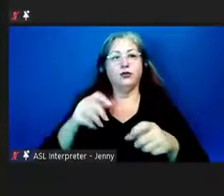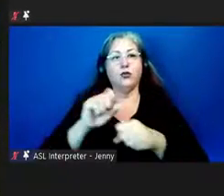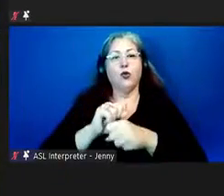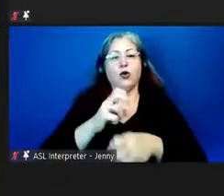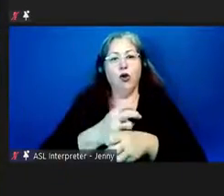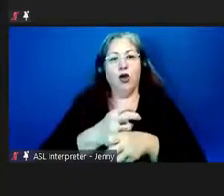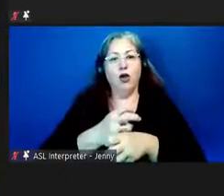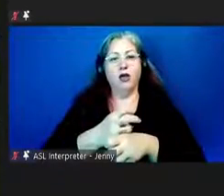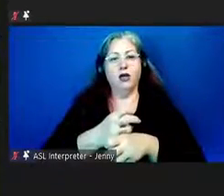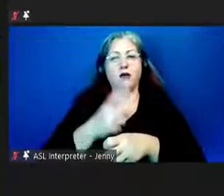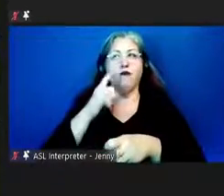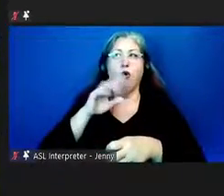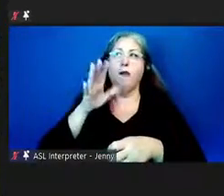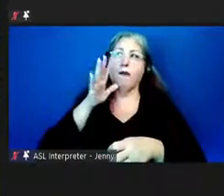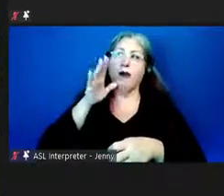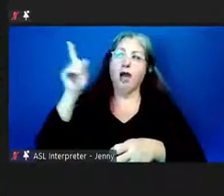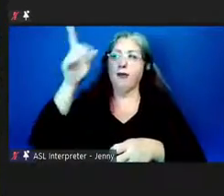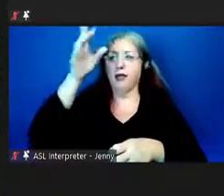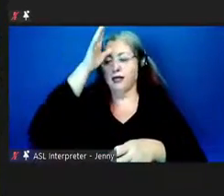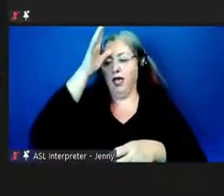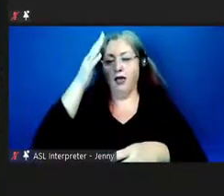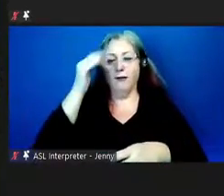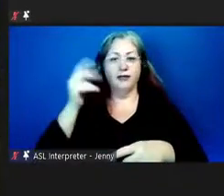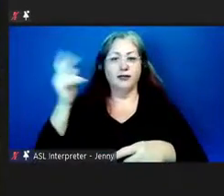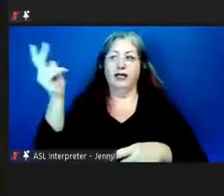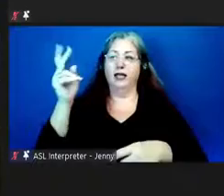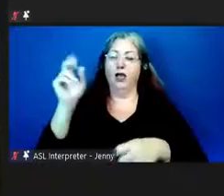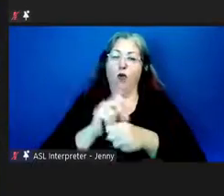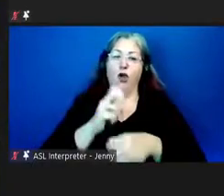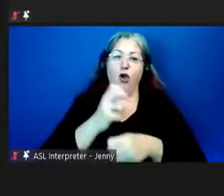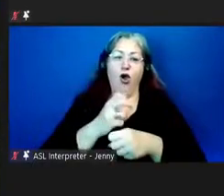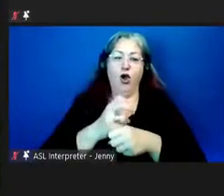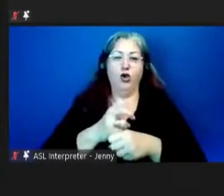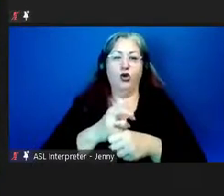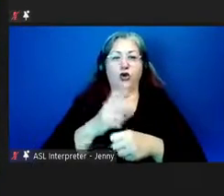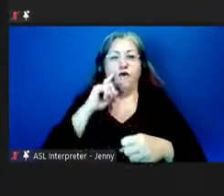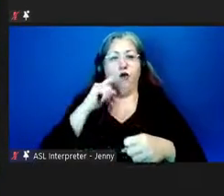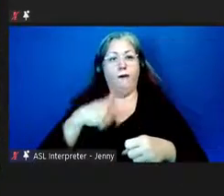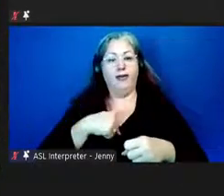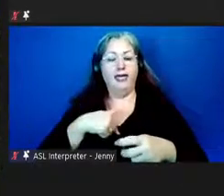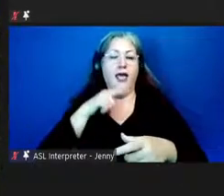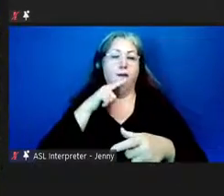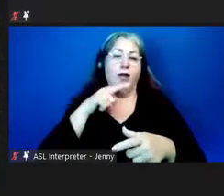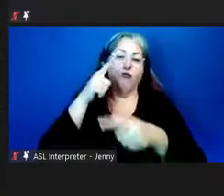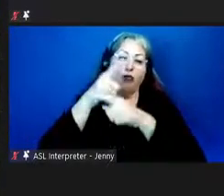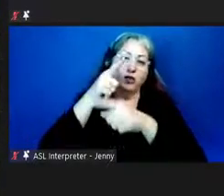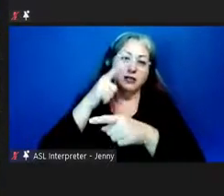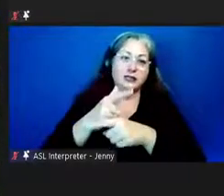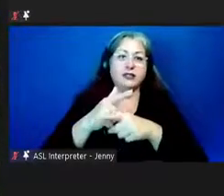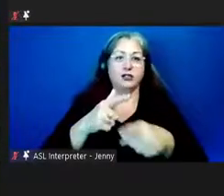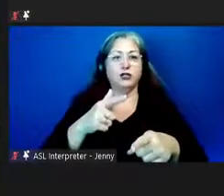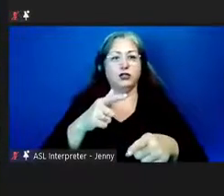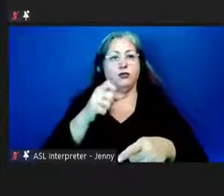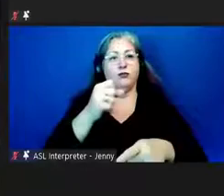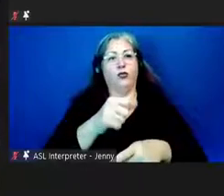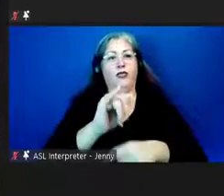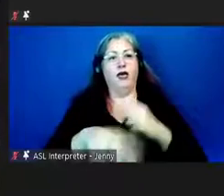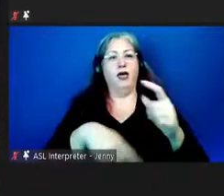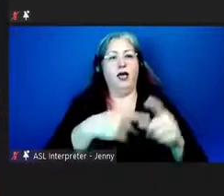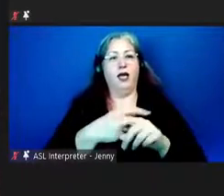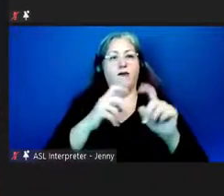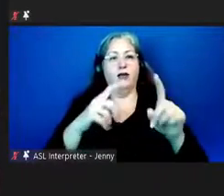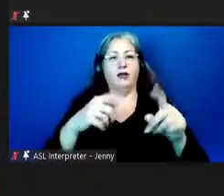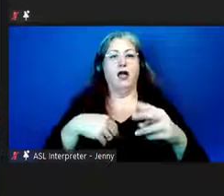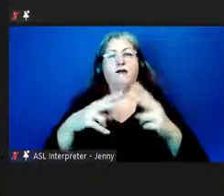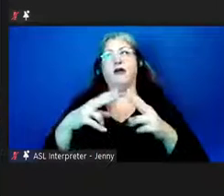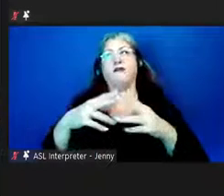for my mother and my father, because they worked hard to put me and my siblings in this sort of education. And I'm very